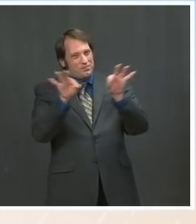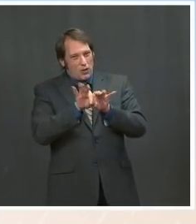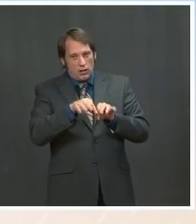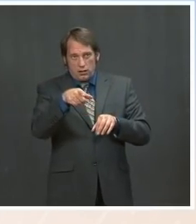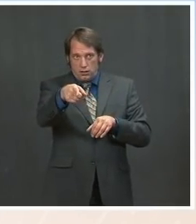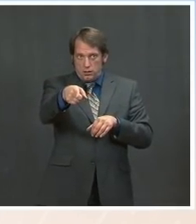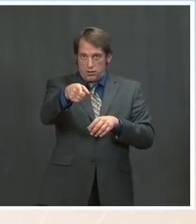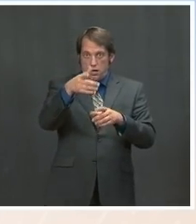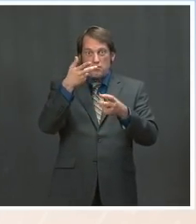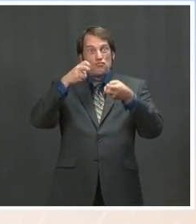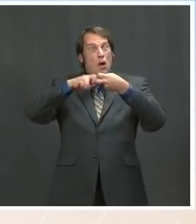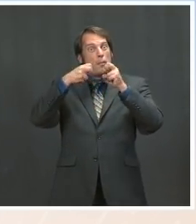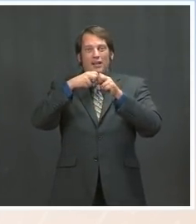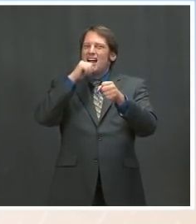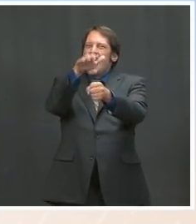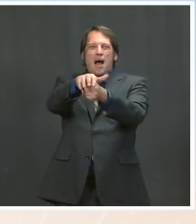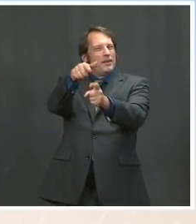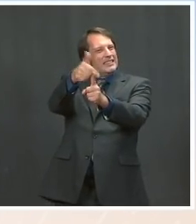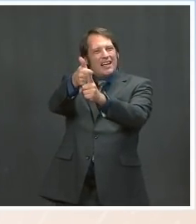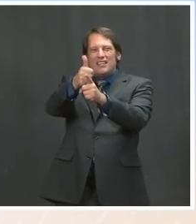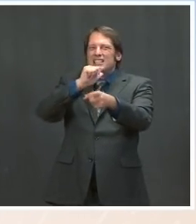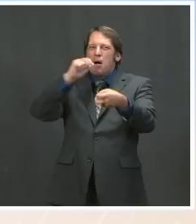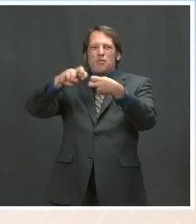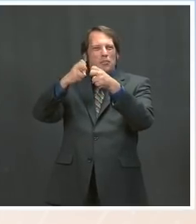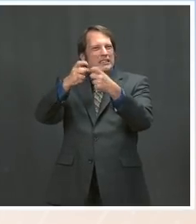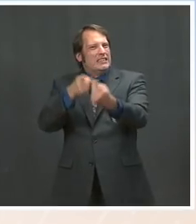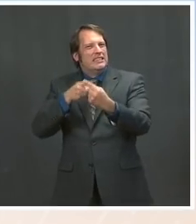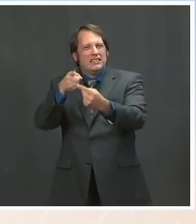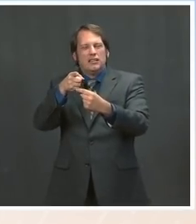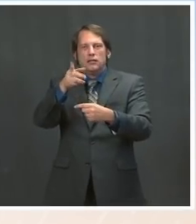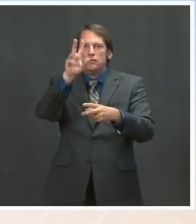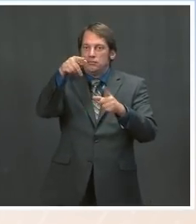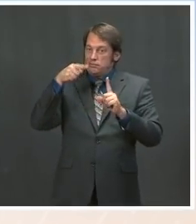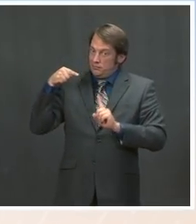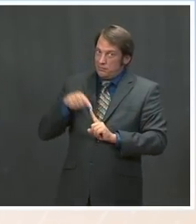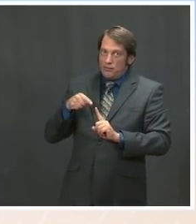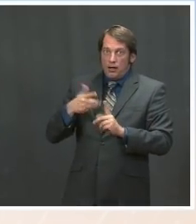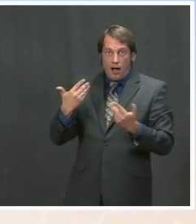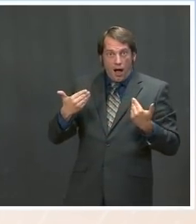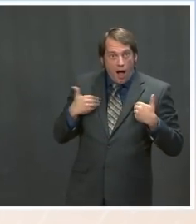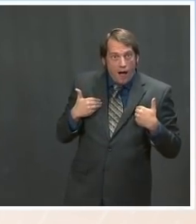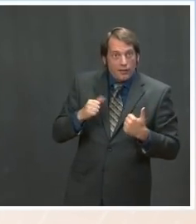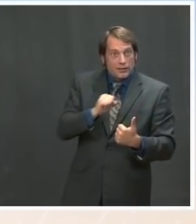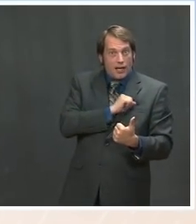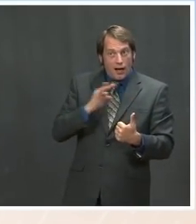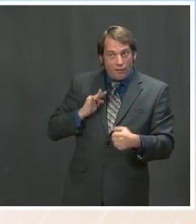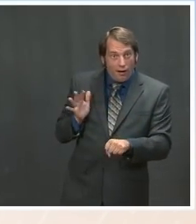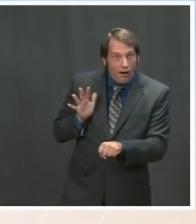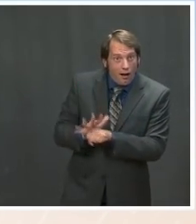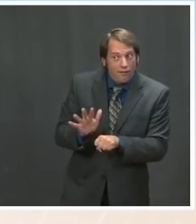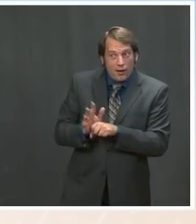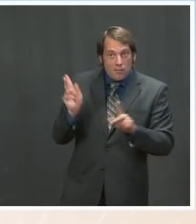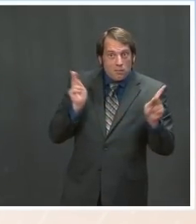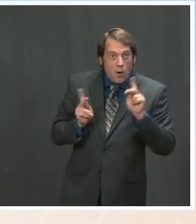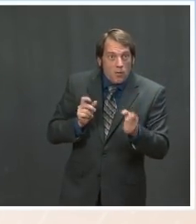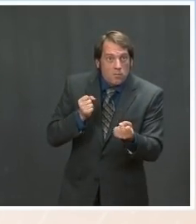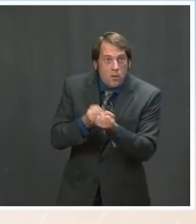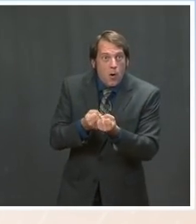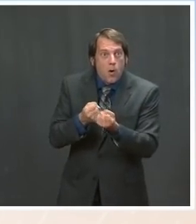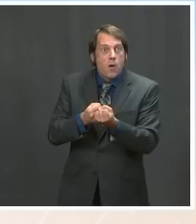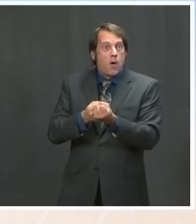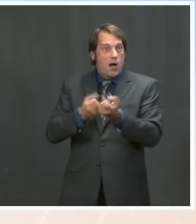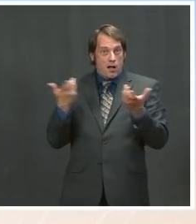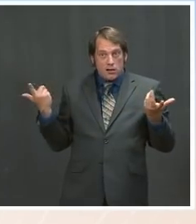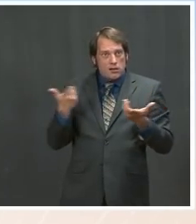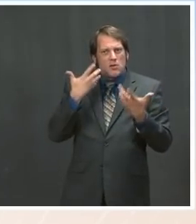the ability — the funding, the staffing, and welcome refugees in. The cap is a number that anyone can set. The biggest battle